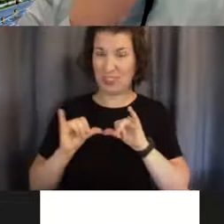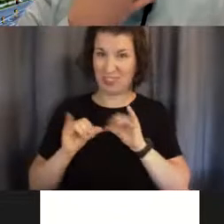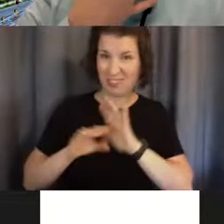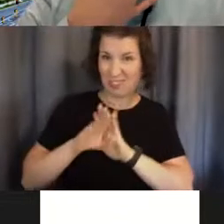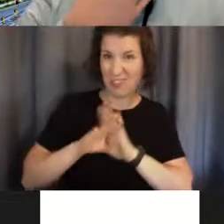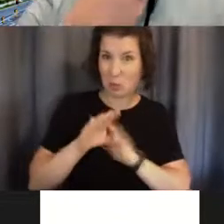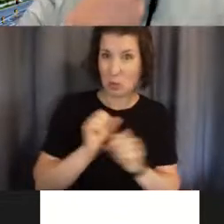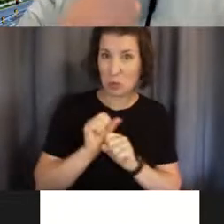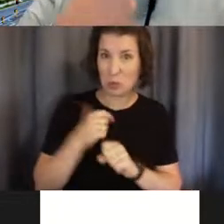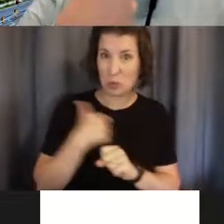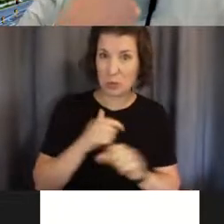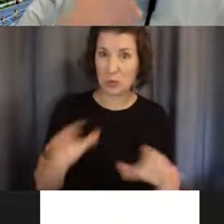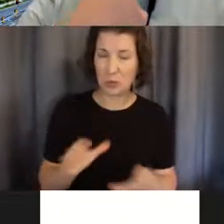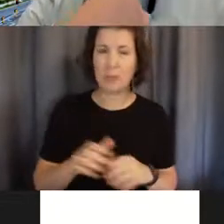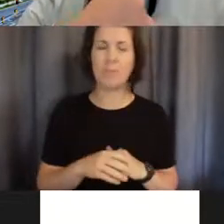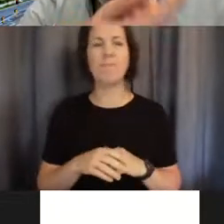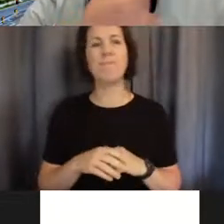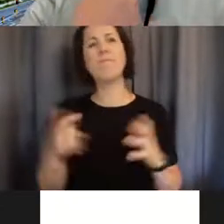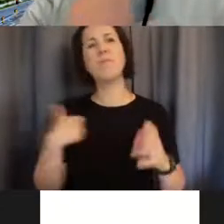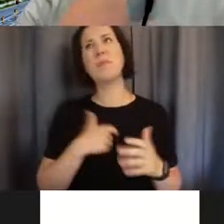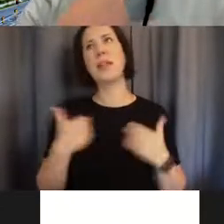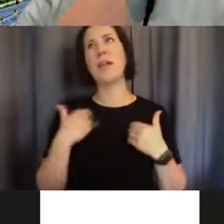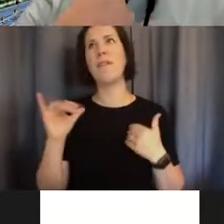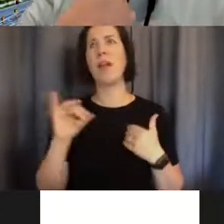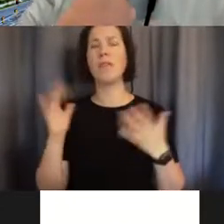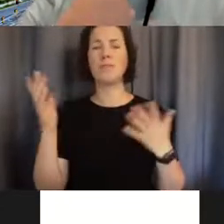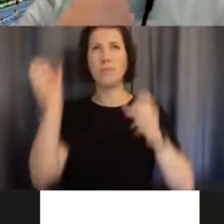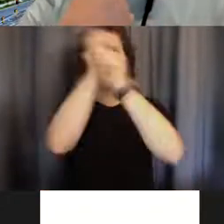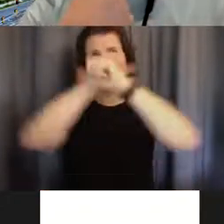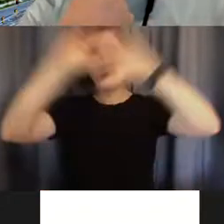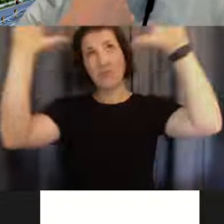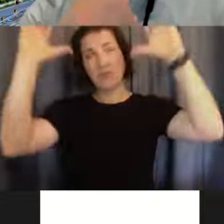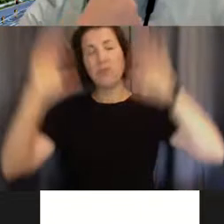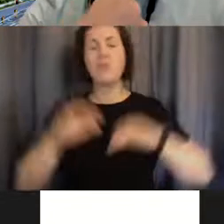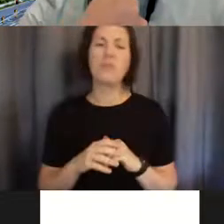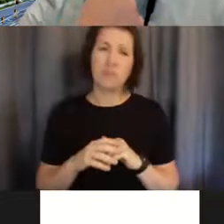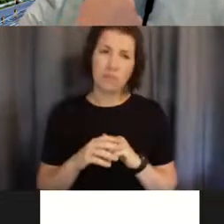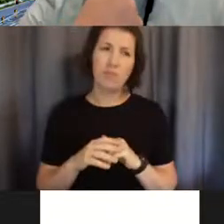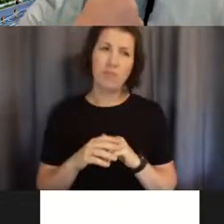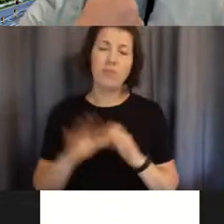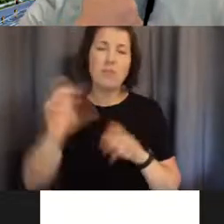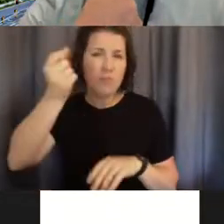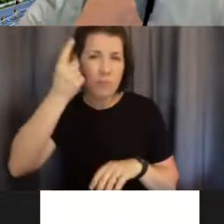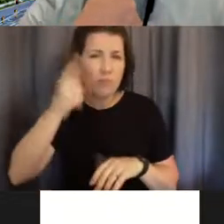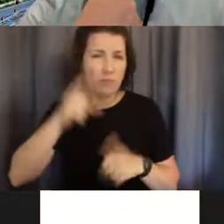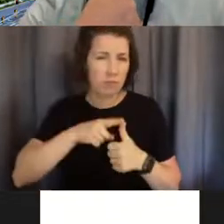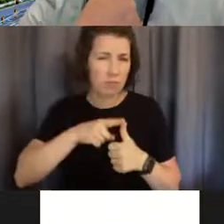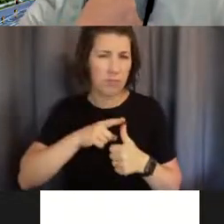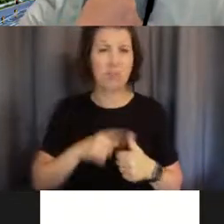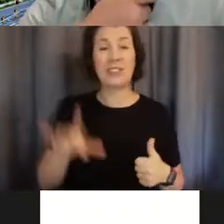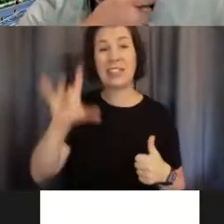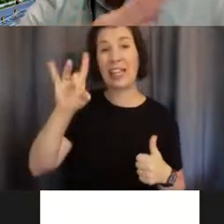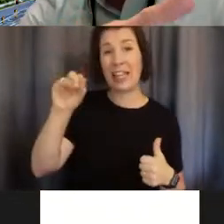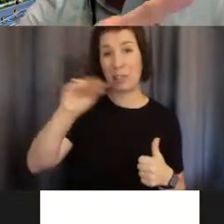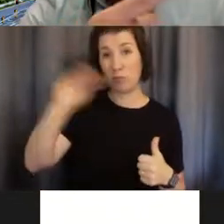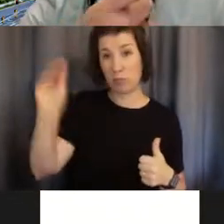kind of have this vision that so about 80% of severe heart defects, and that's defects that